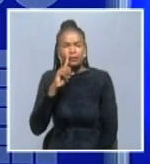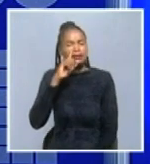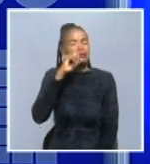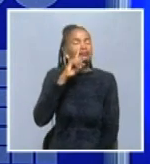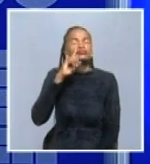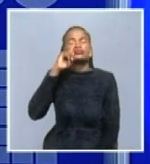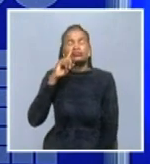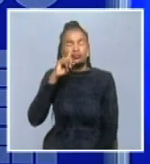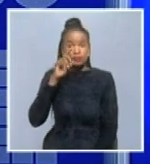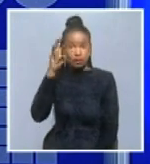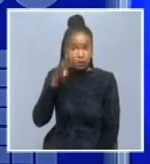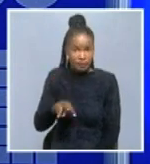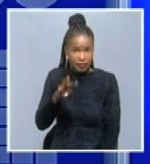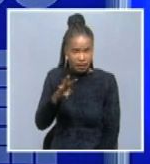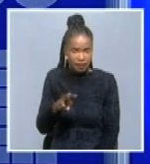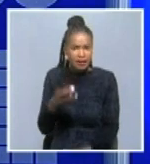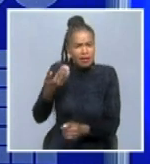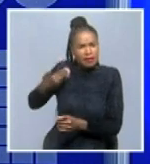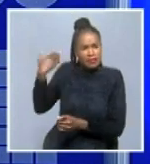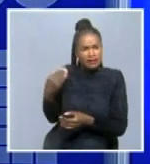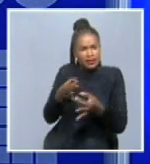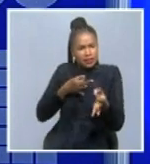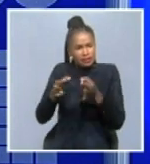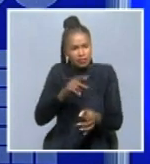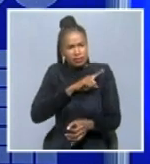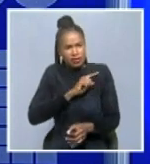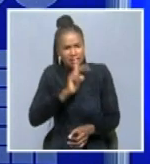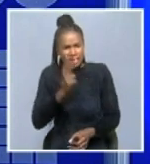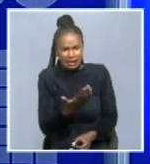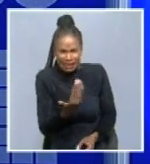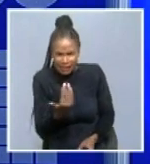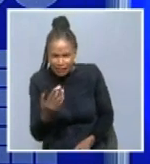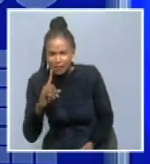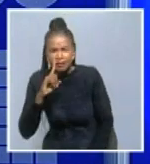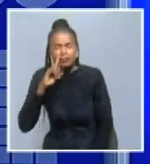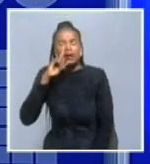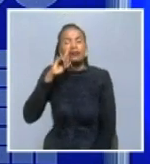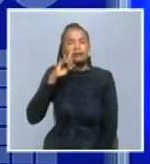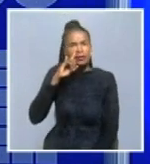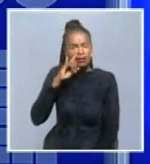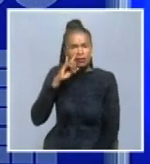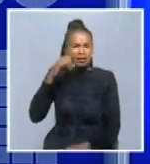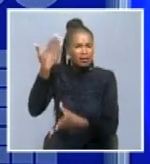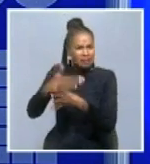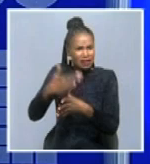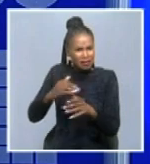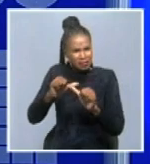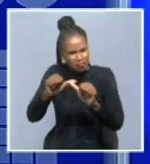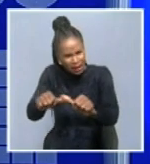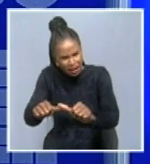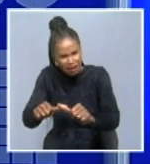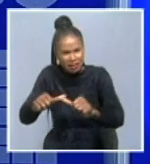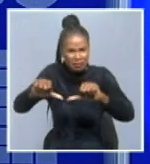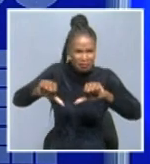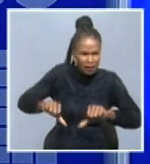Can you briefly touch on the rationale behind this testing and whether you are making some kind of progress? Because obviously, we